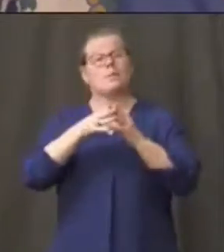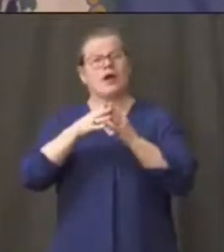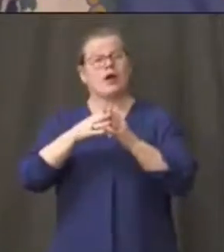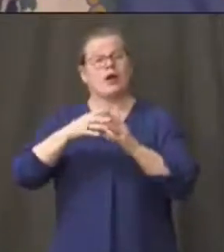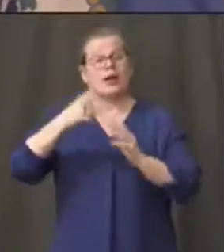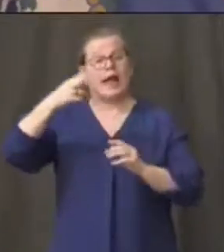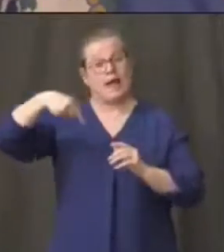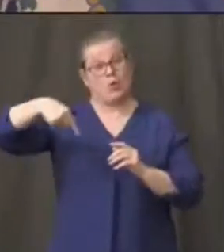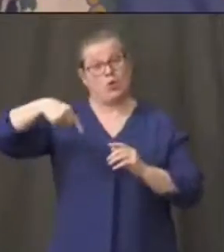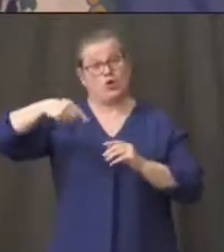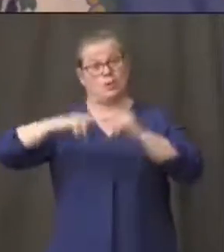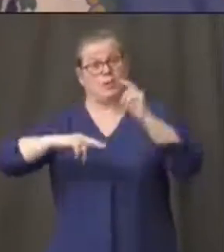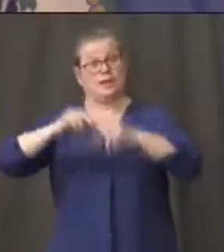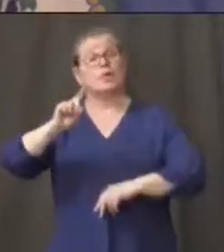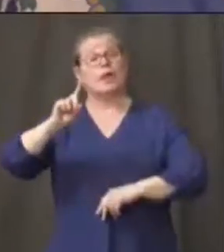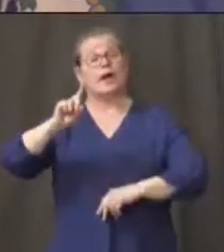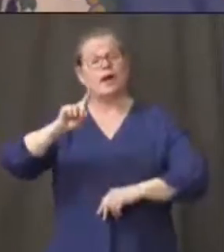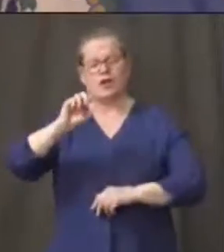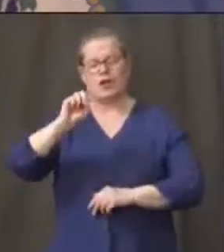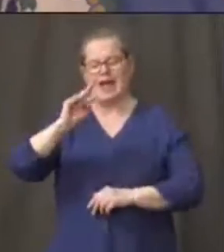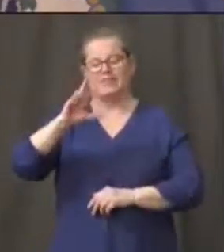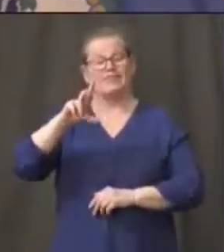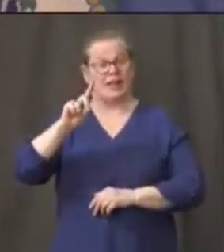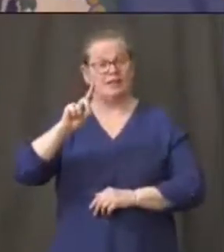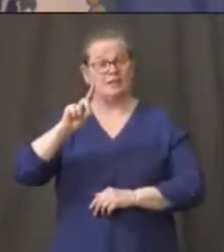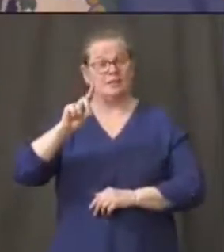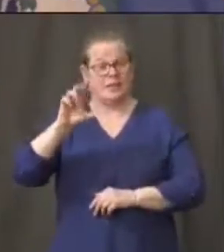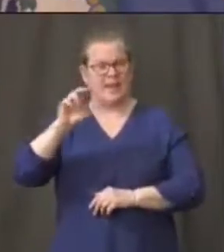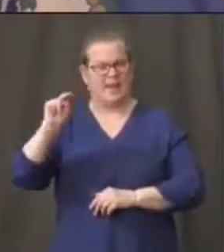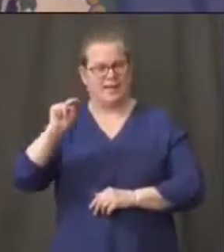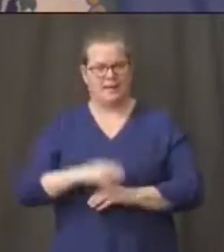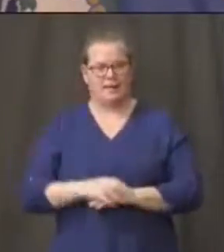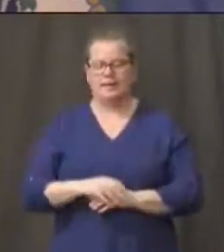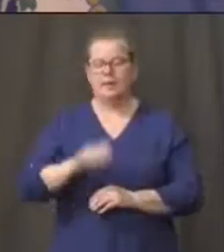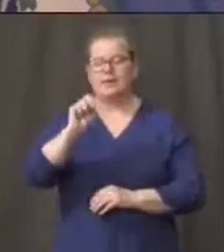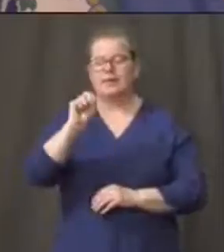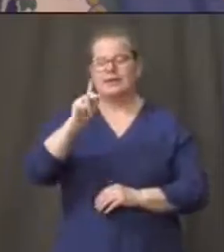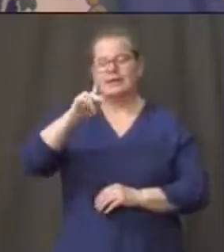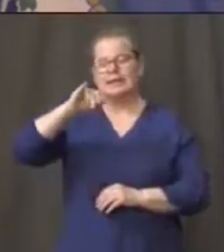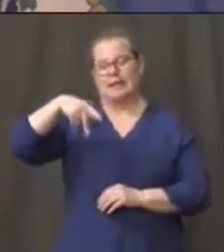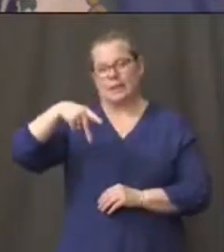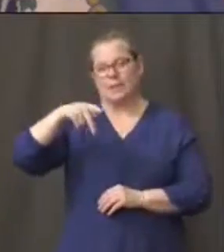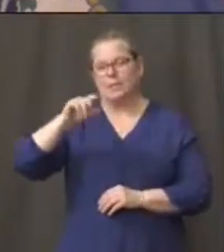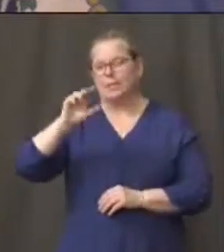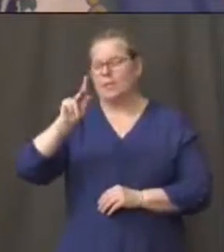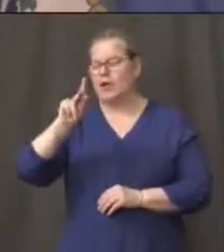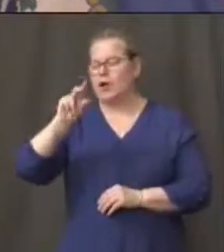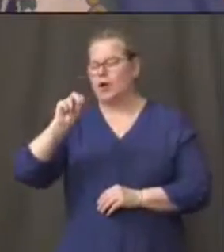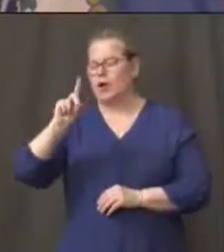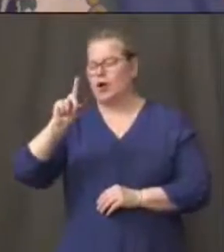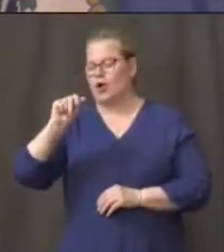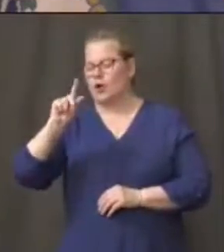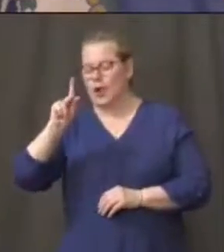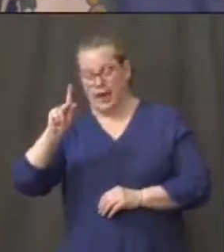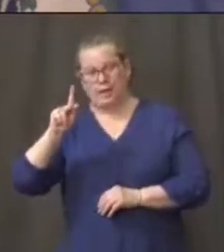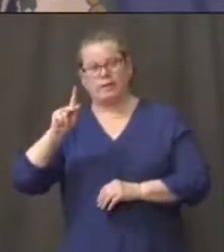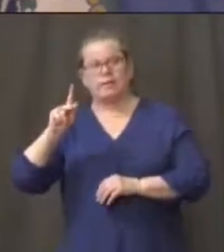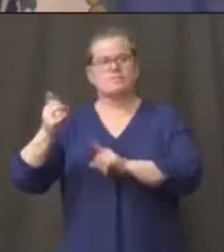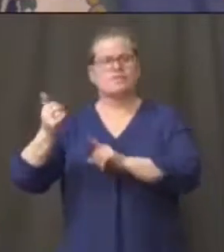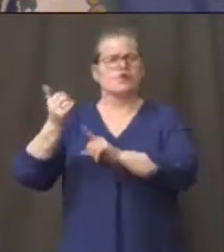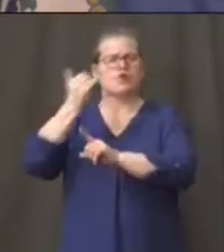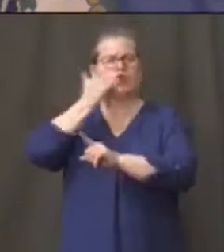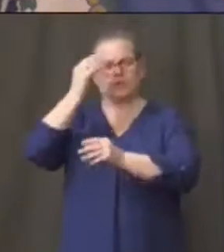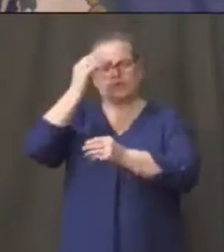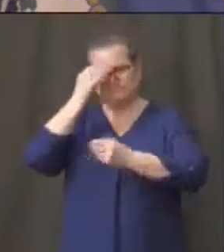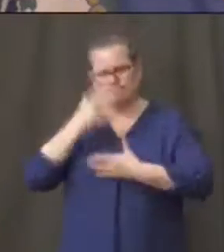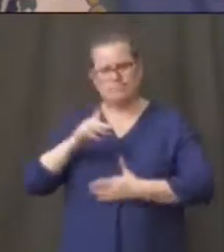skip kodak gave me a call and uh 100 of lego in connecticut is telecommuting now and i